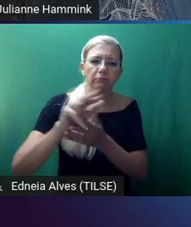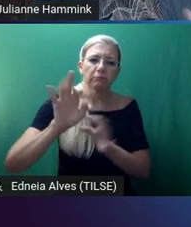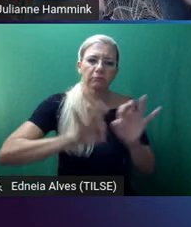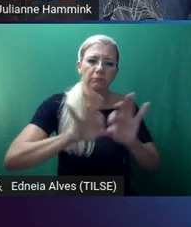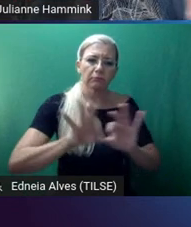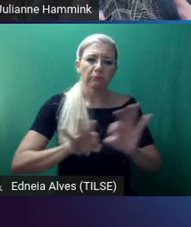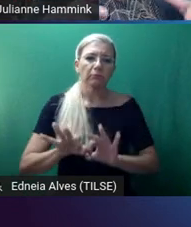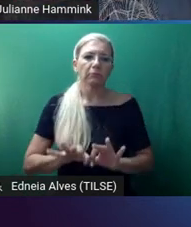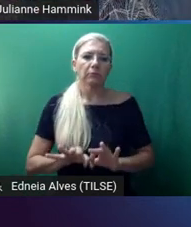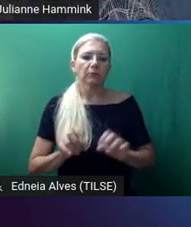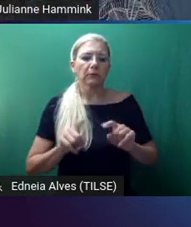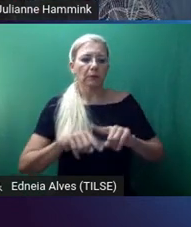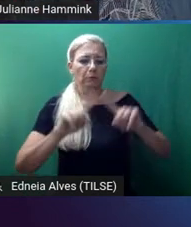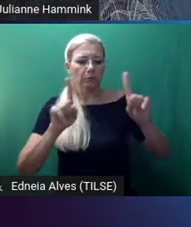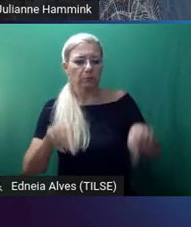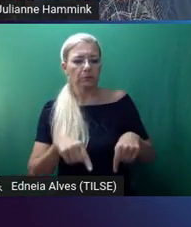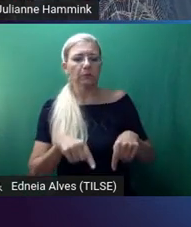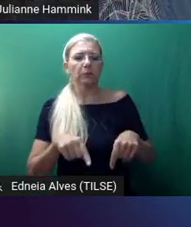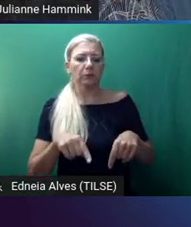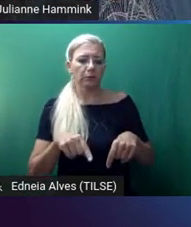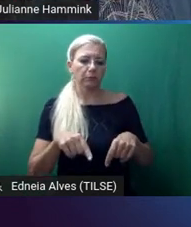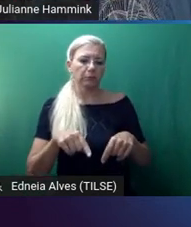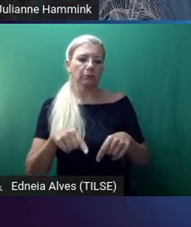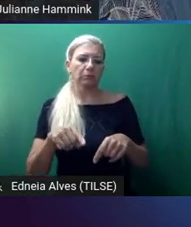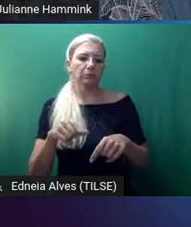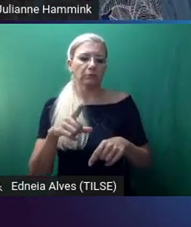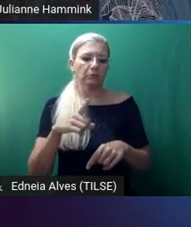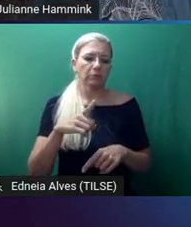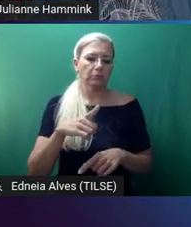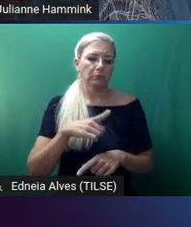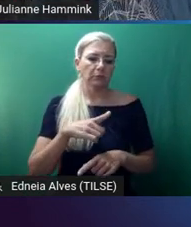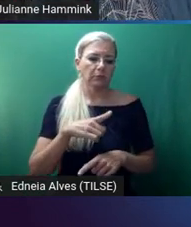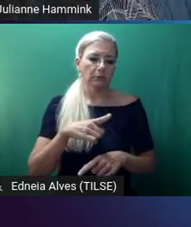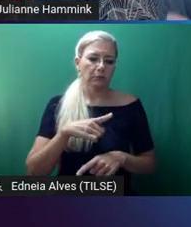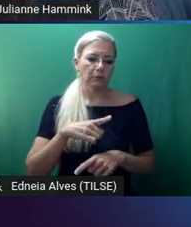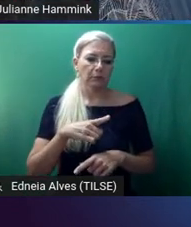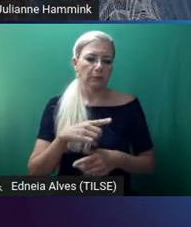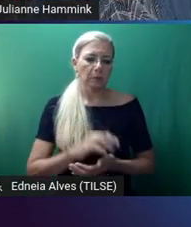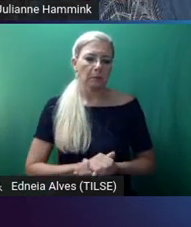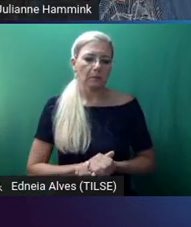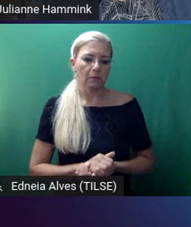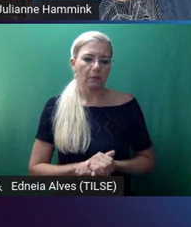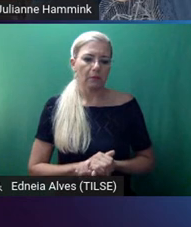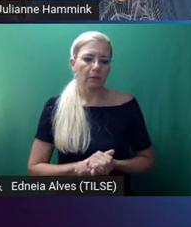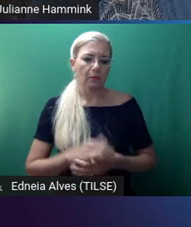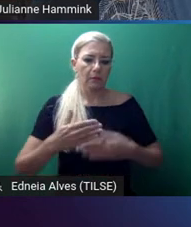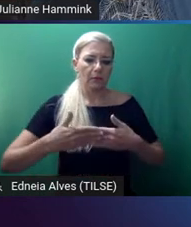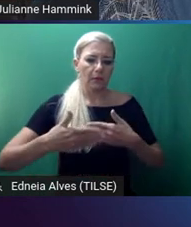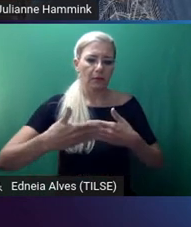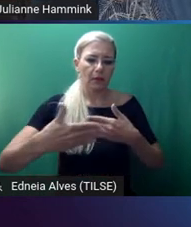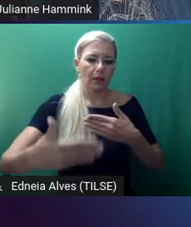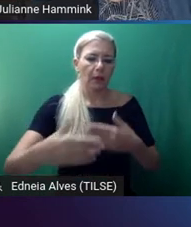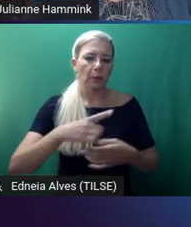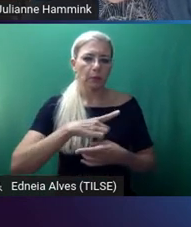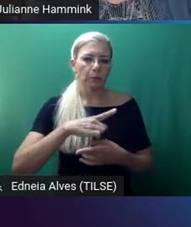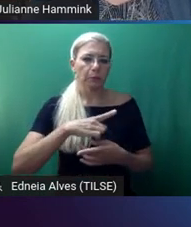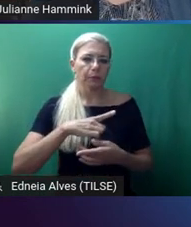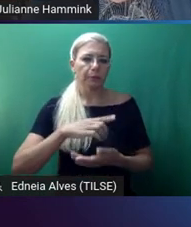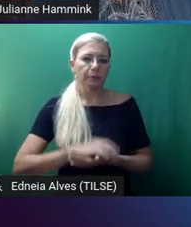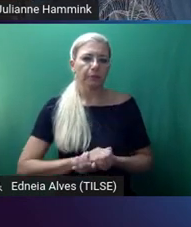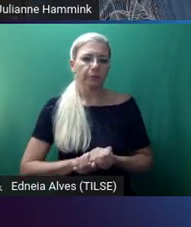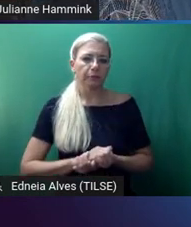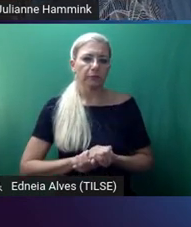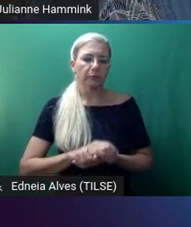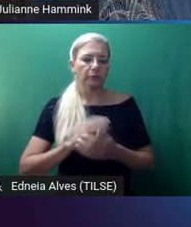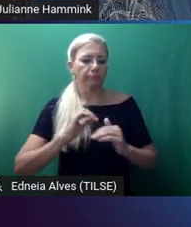So, designing something without considering where it's going to be, Saarinen would say that that would not be successful